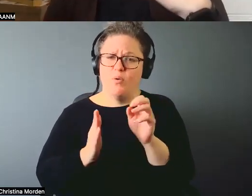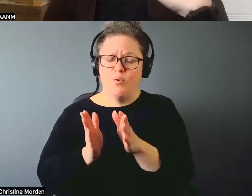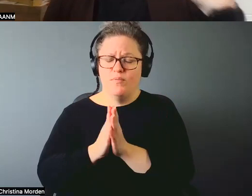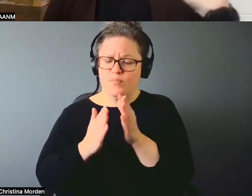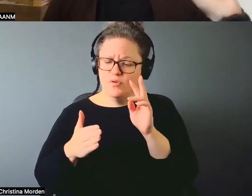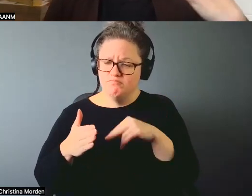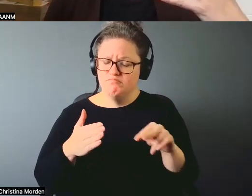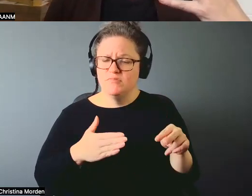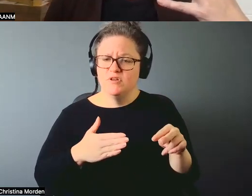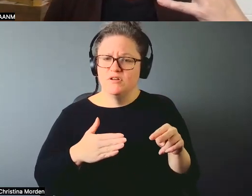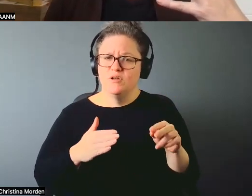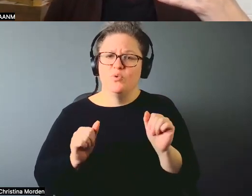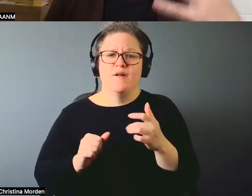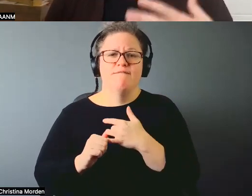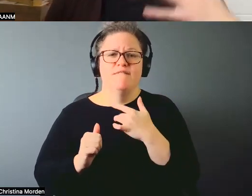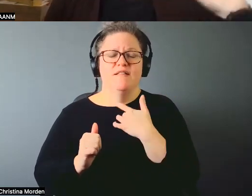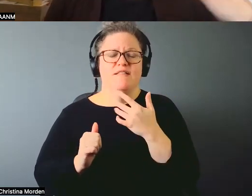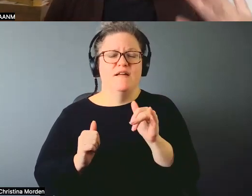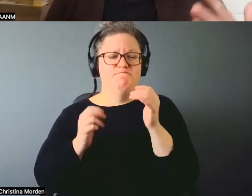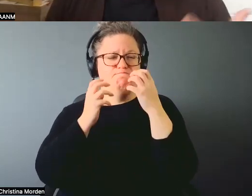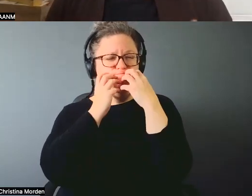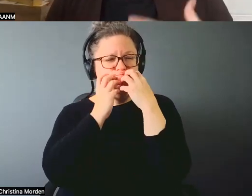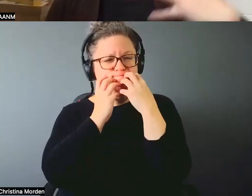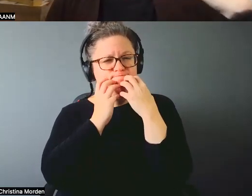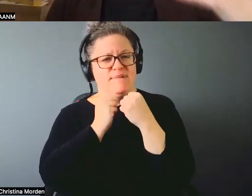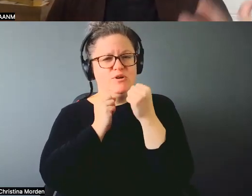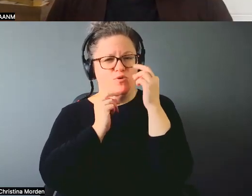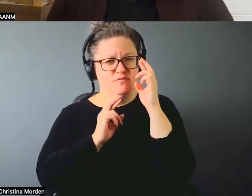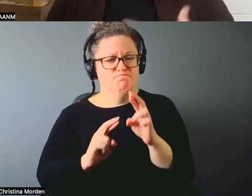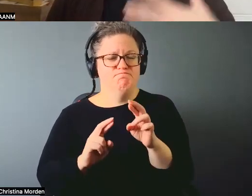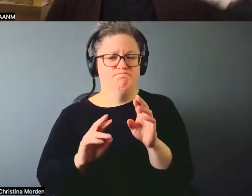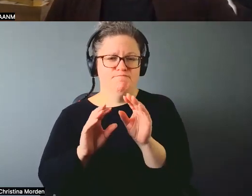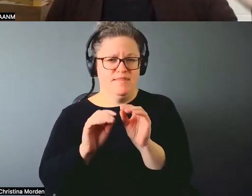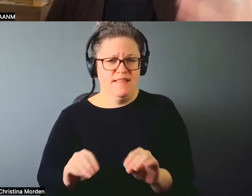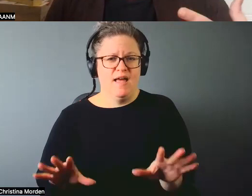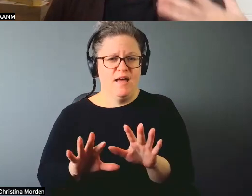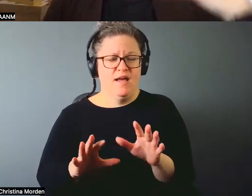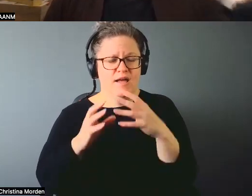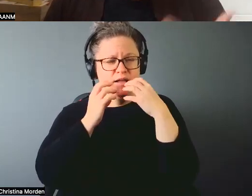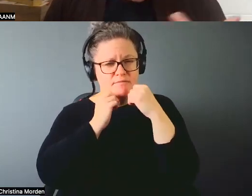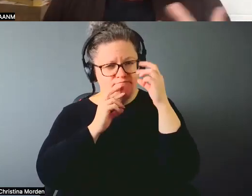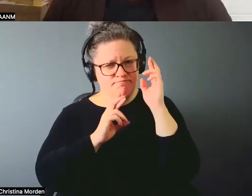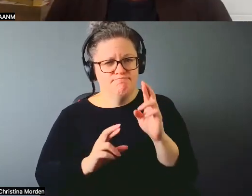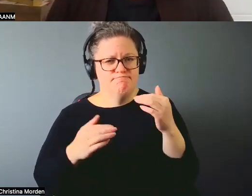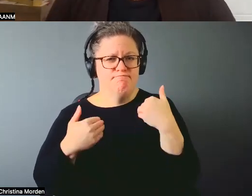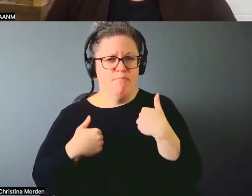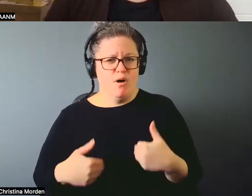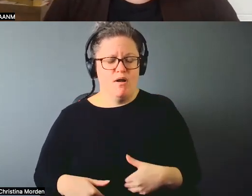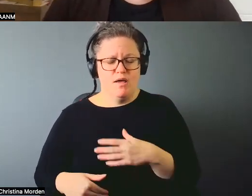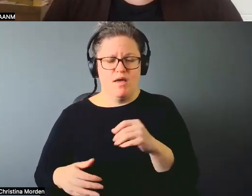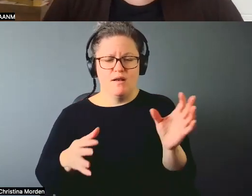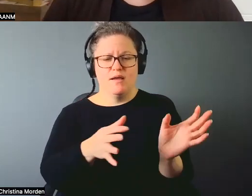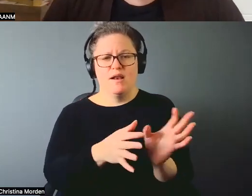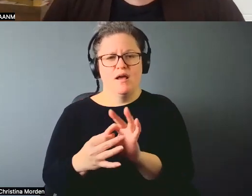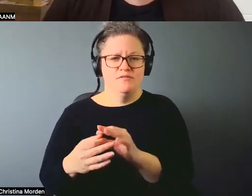you can feel the sacredness, you know, that you're respecting the land, that you're respecting your body, that you're that connection between the